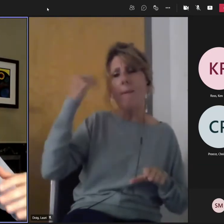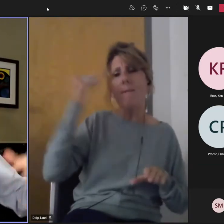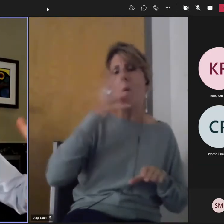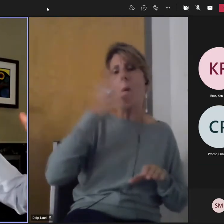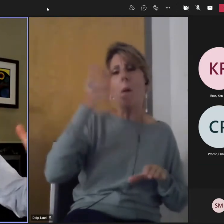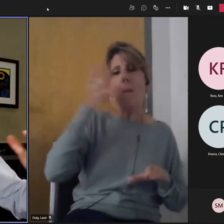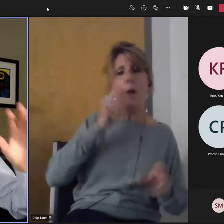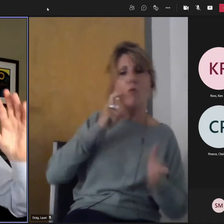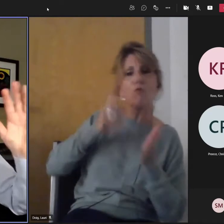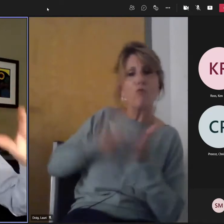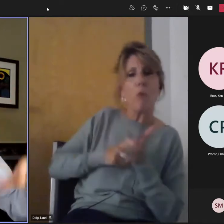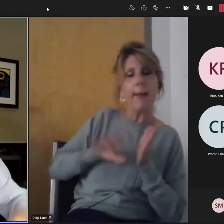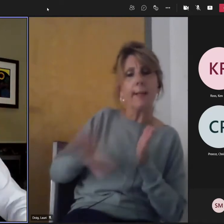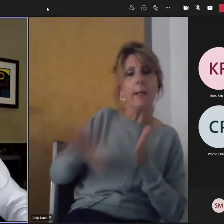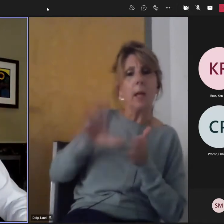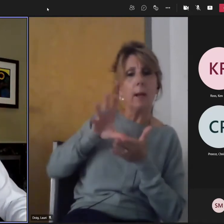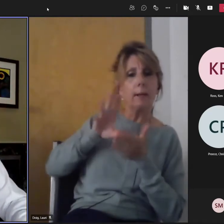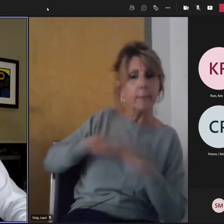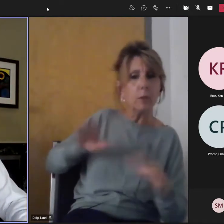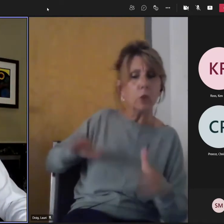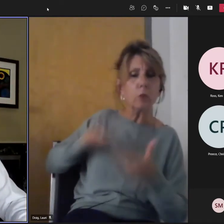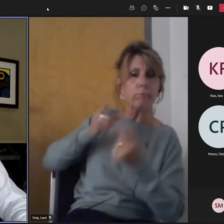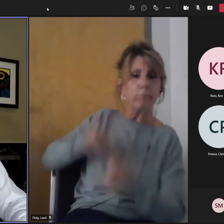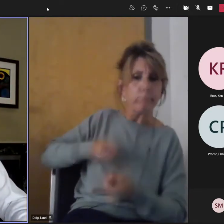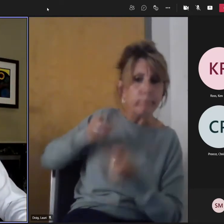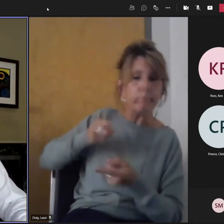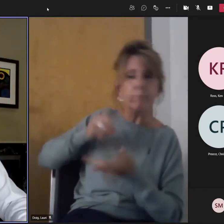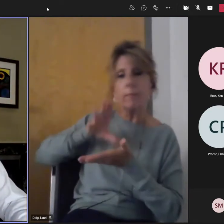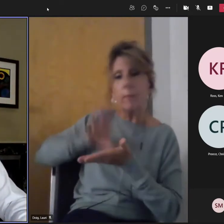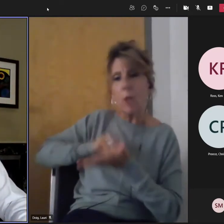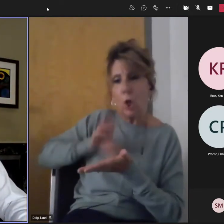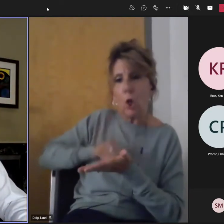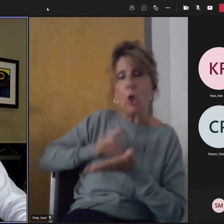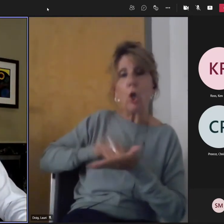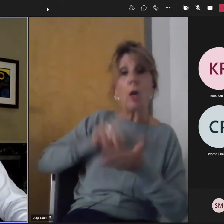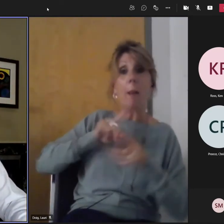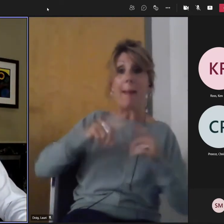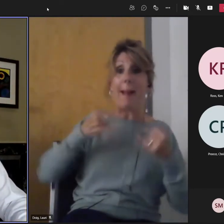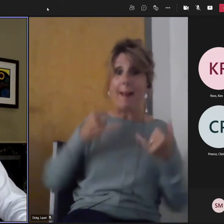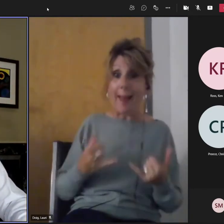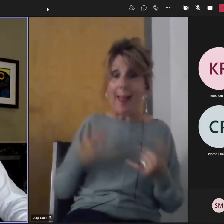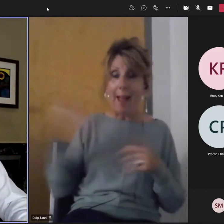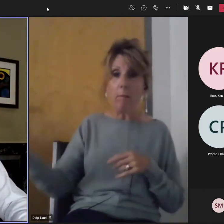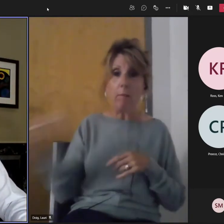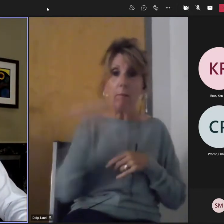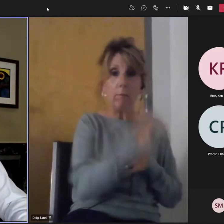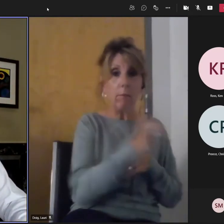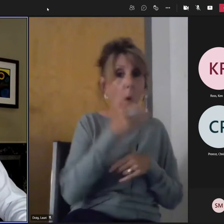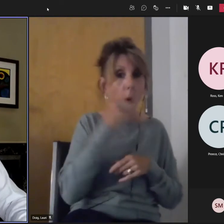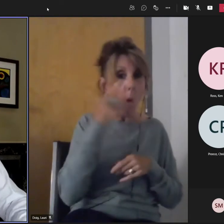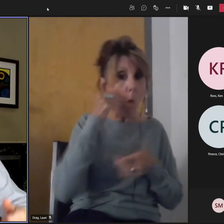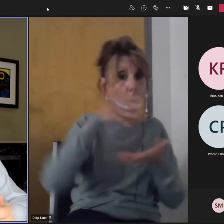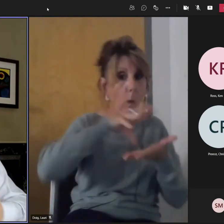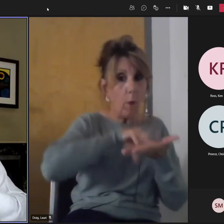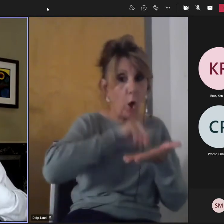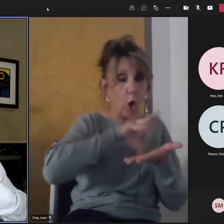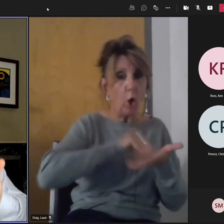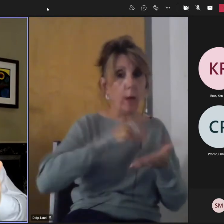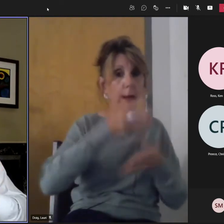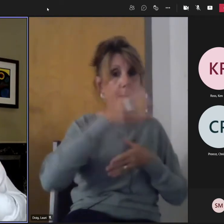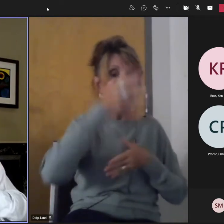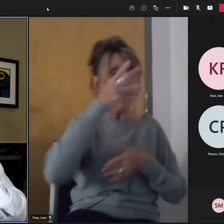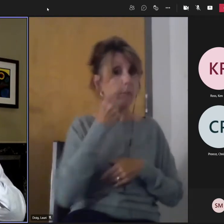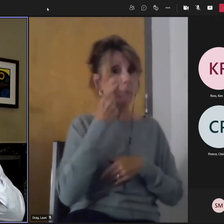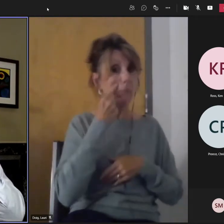doing multitask and being overwhelmed and being on the receiving end of an impossible situation. But it's also the case that it is